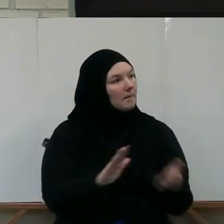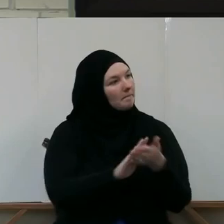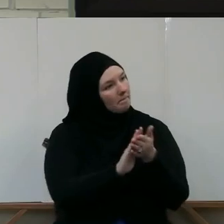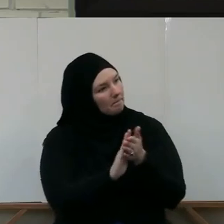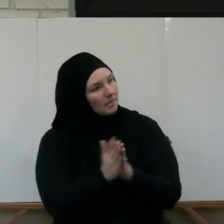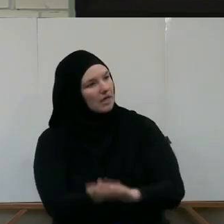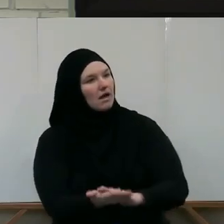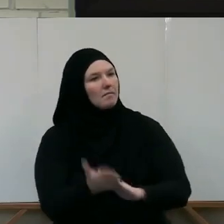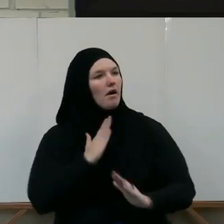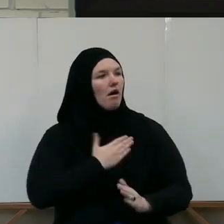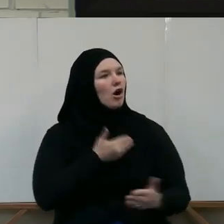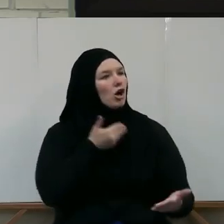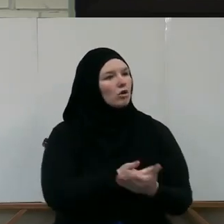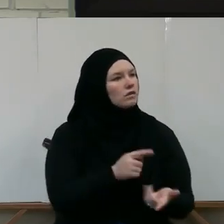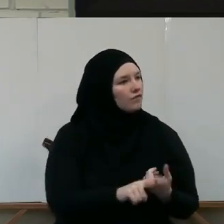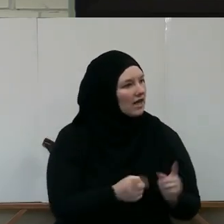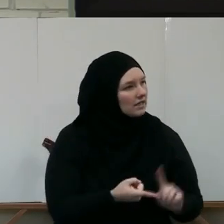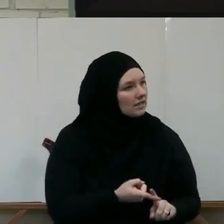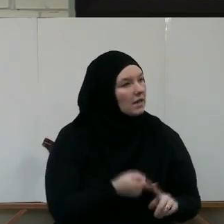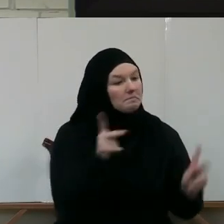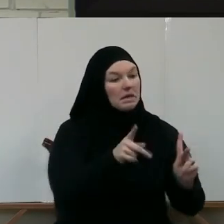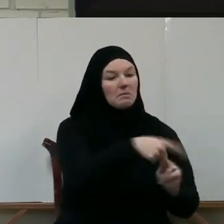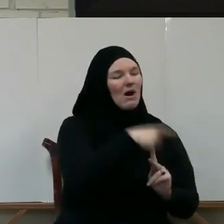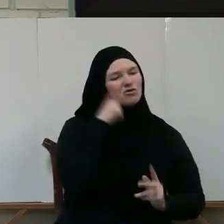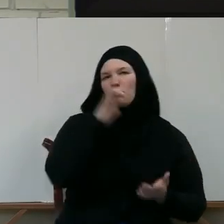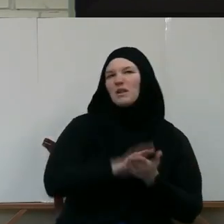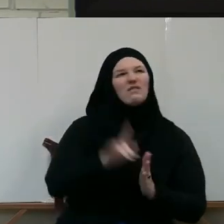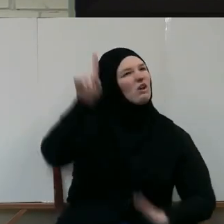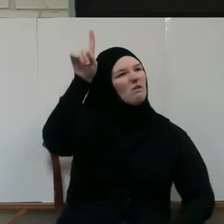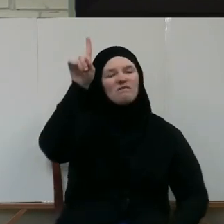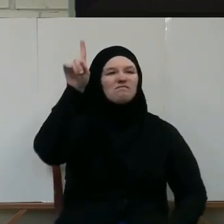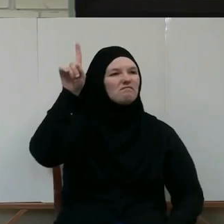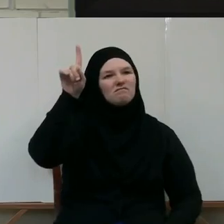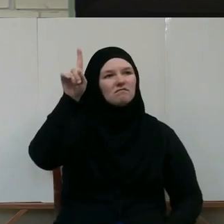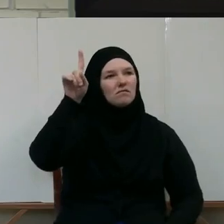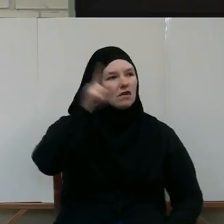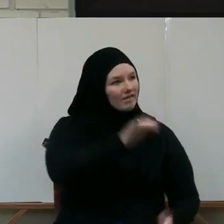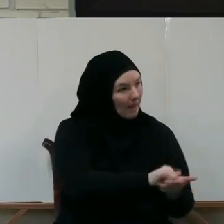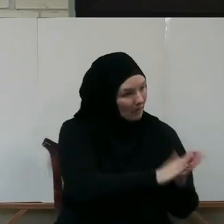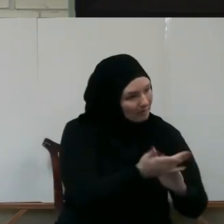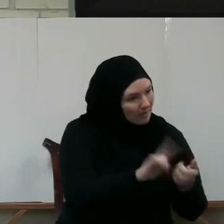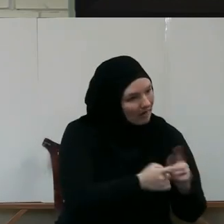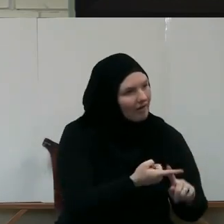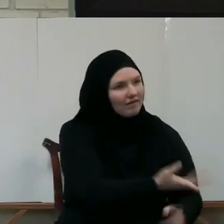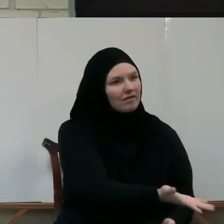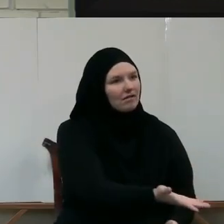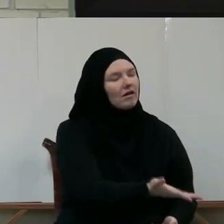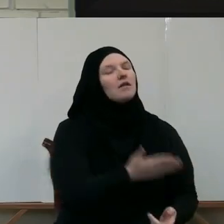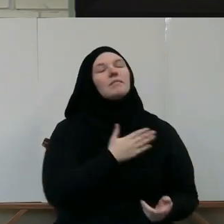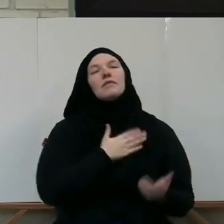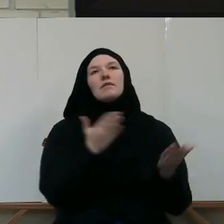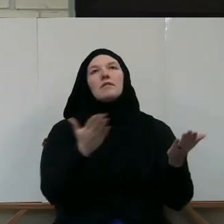closest allies And supporters And confidants It doesn't make sense May Allah Open our hearts